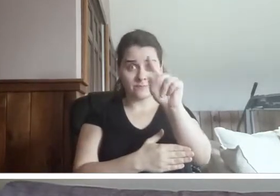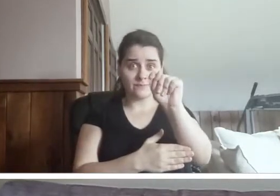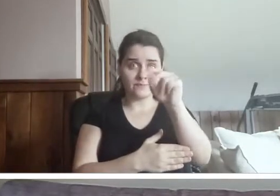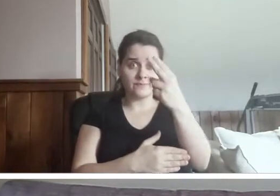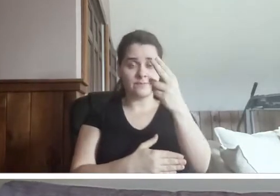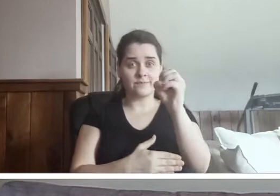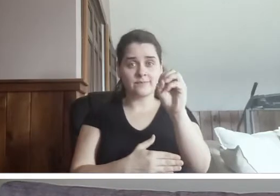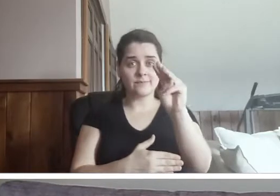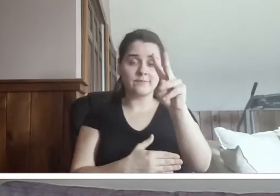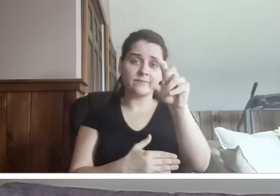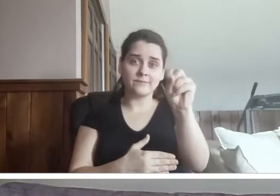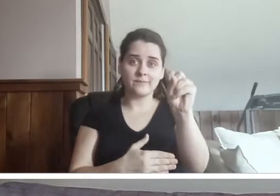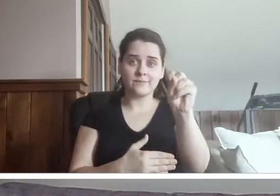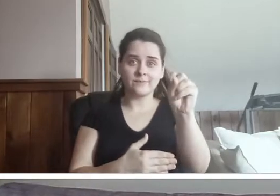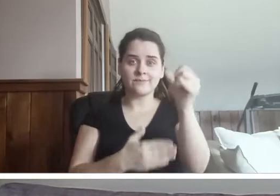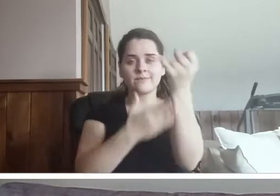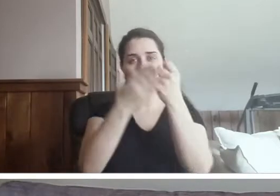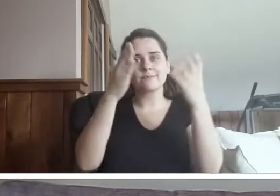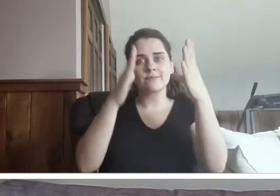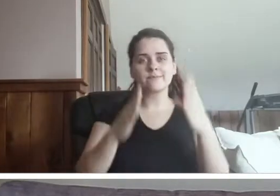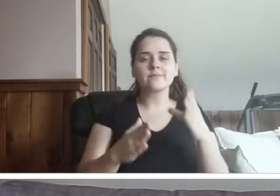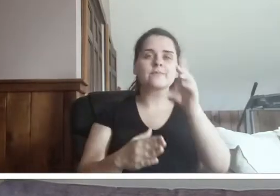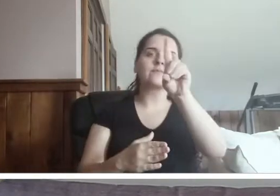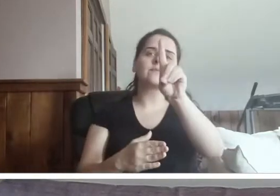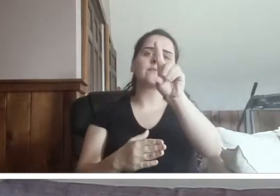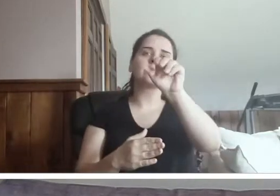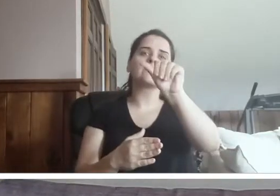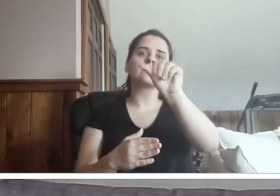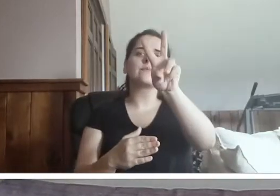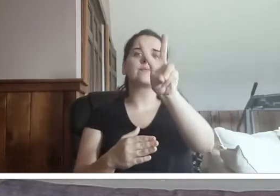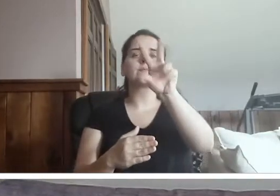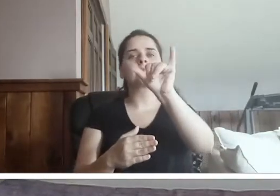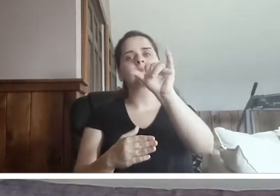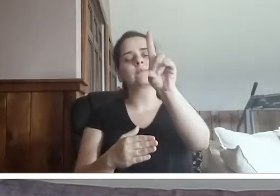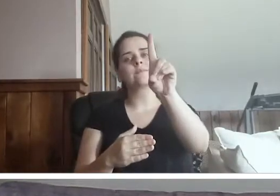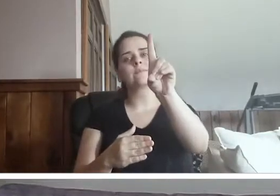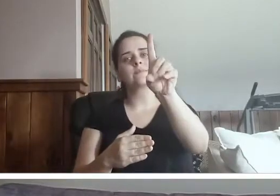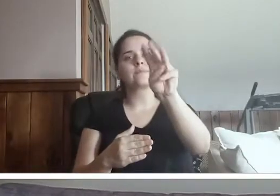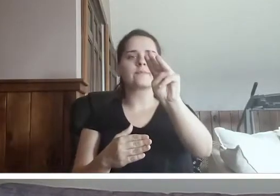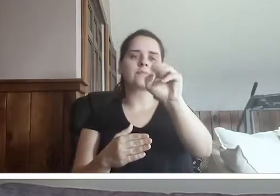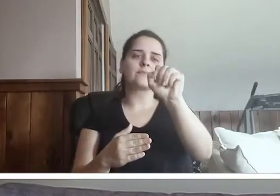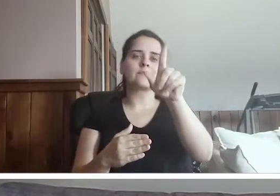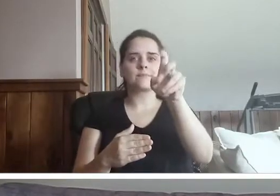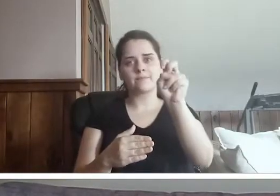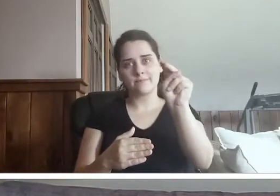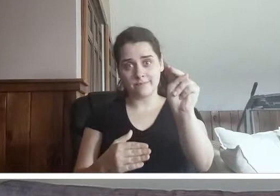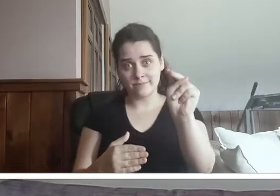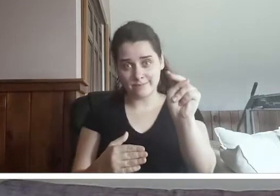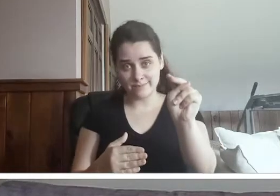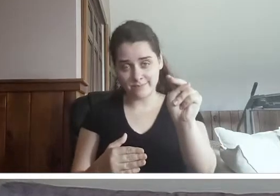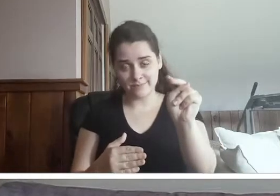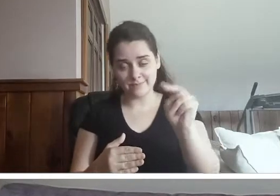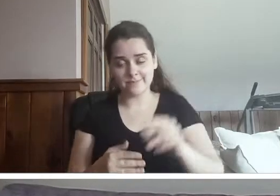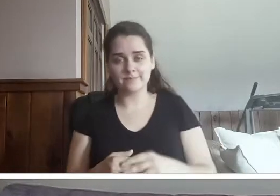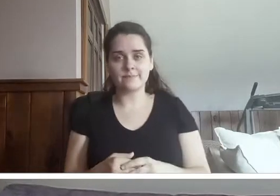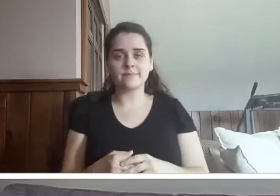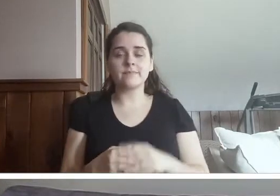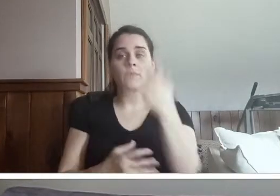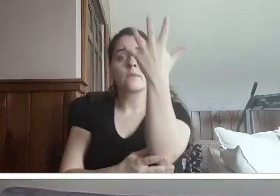Chicken Little was walking in the woods. Oh, no, said Chicken Little. The sky is falling.